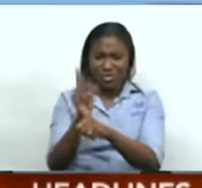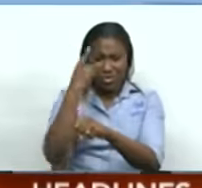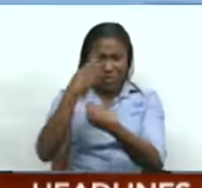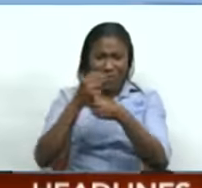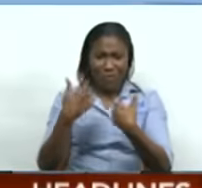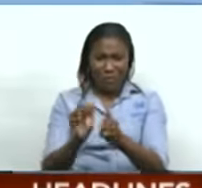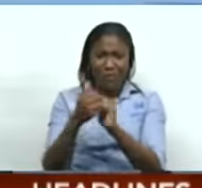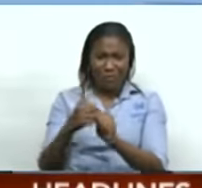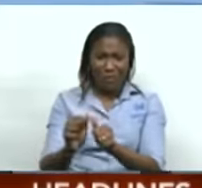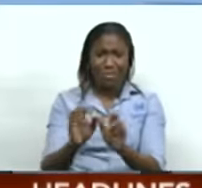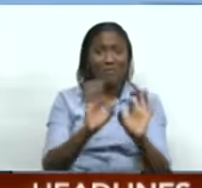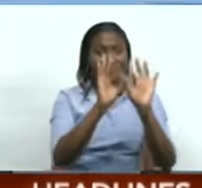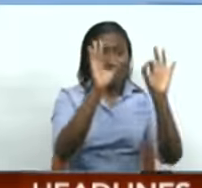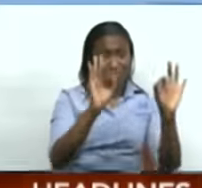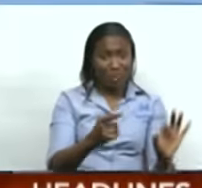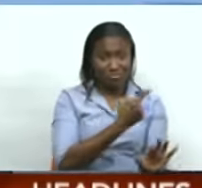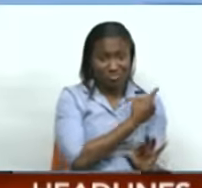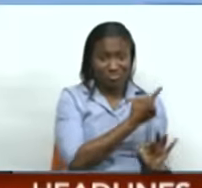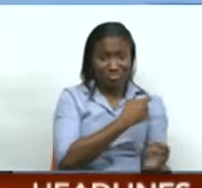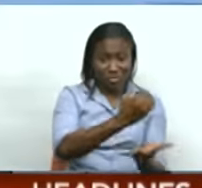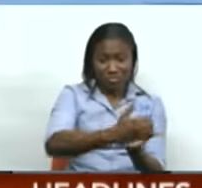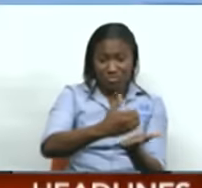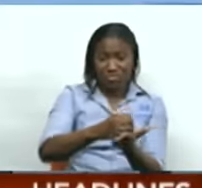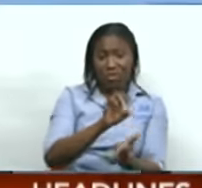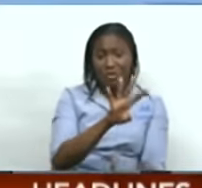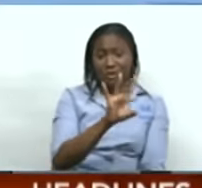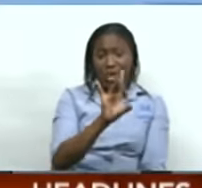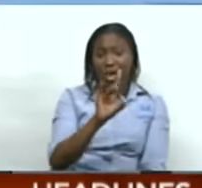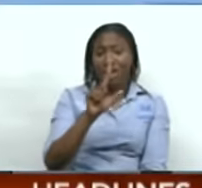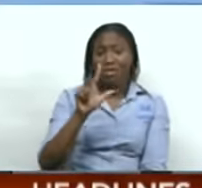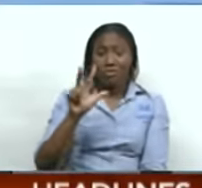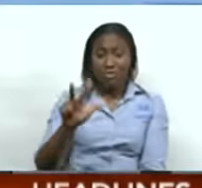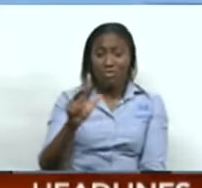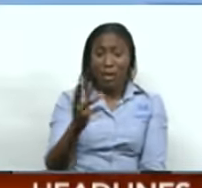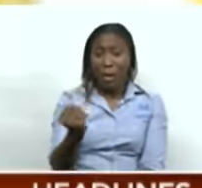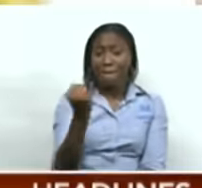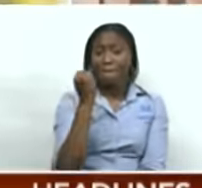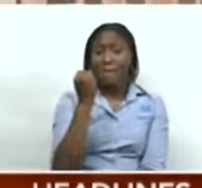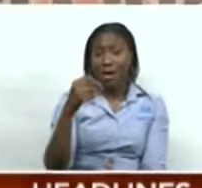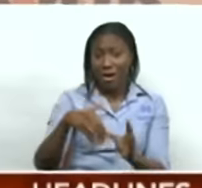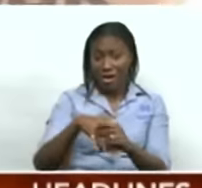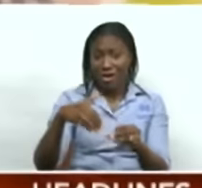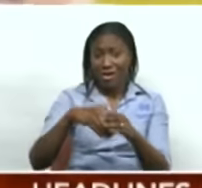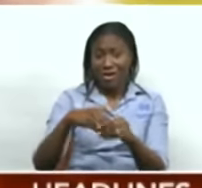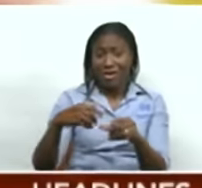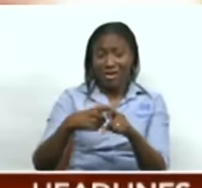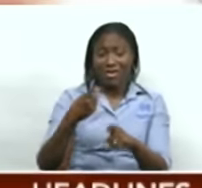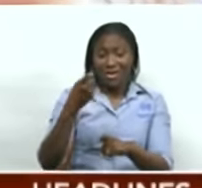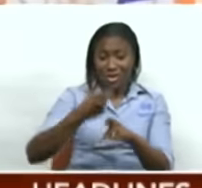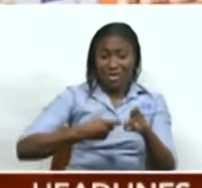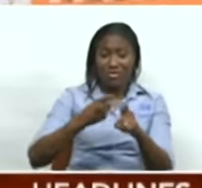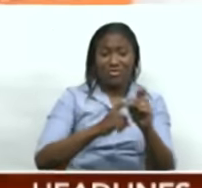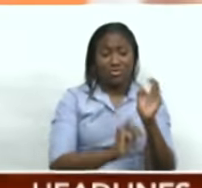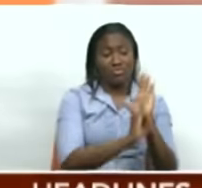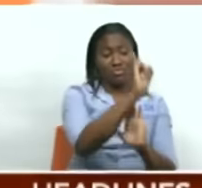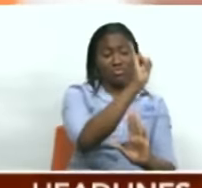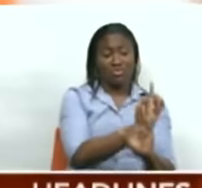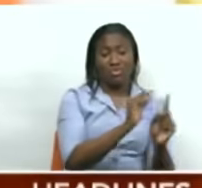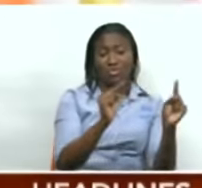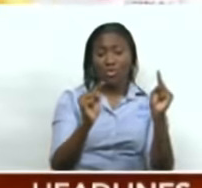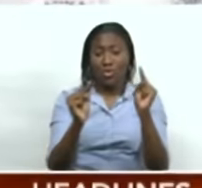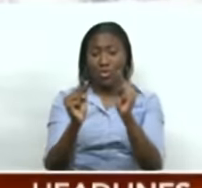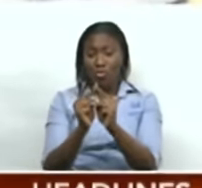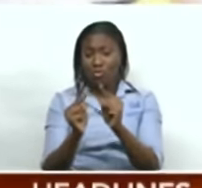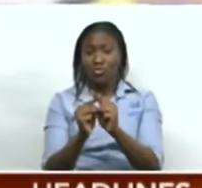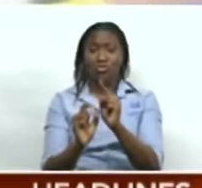$431 million in the first three quarters of 2023. This represents a 16% increase over the